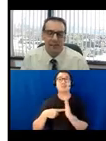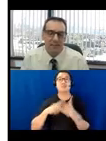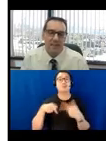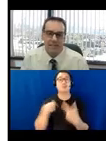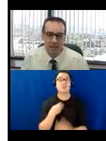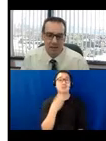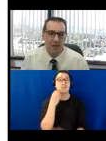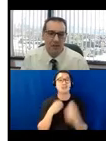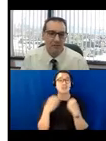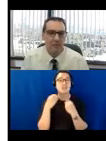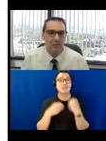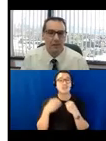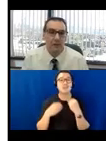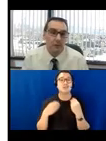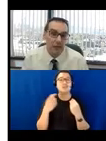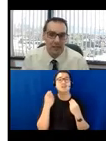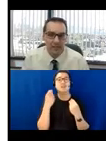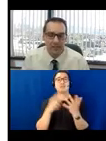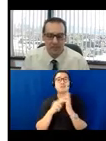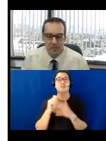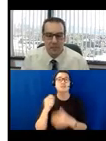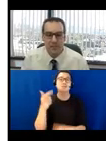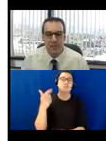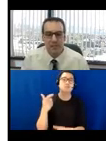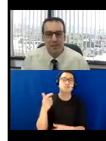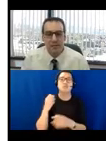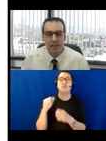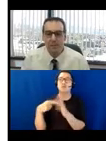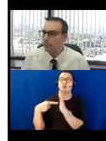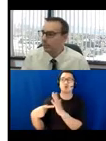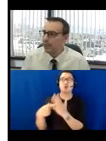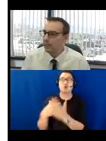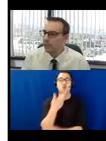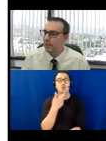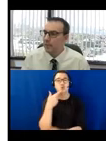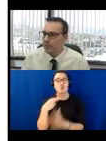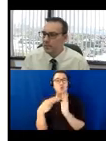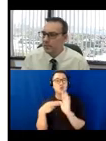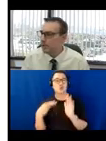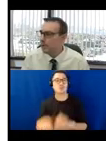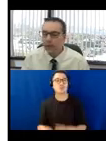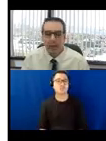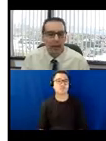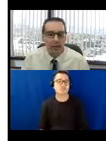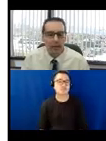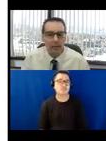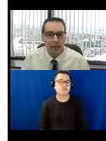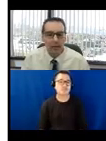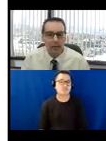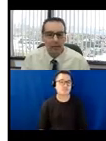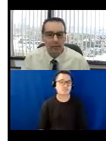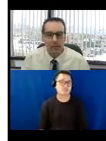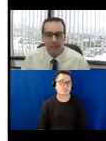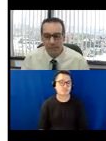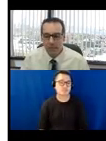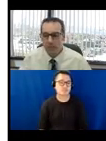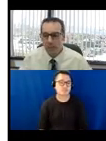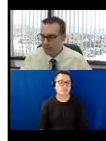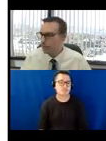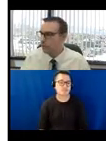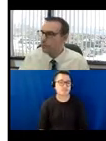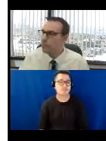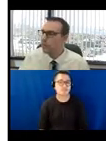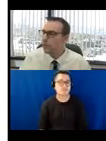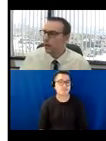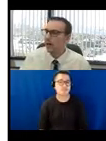Usually it would advertise the restaurant or outdoor dining situation, and people would take those pictures and take them there. So